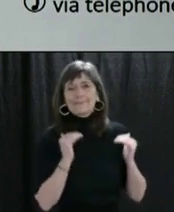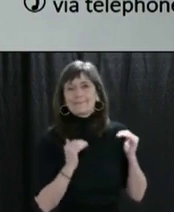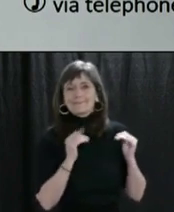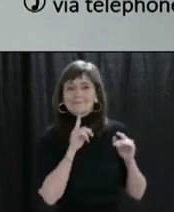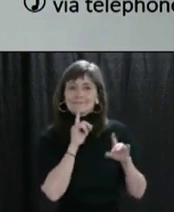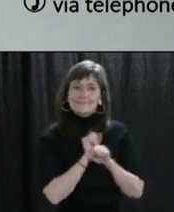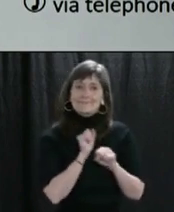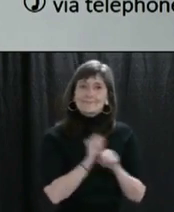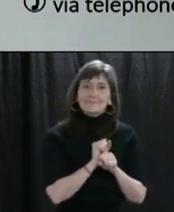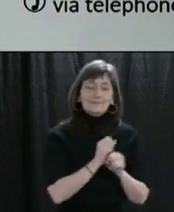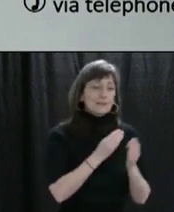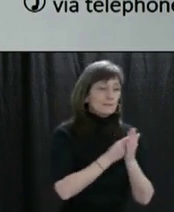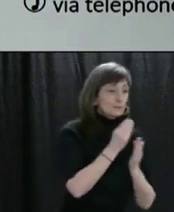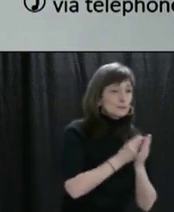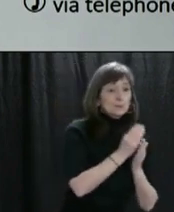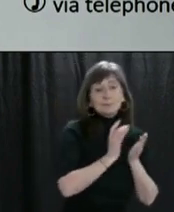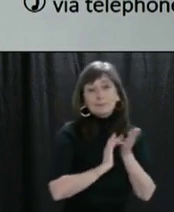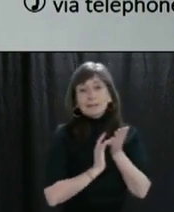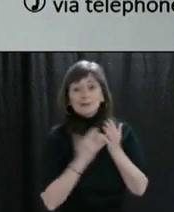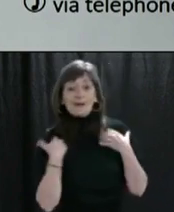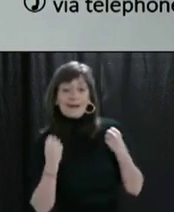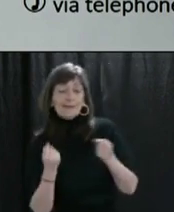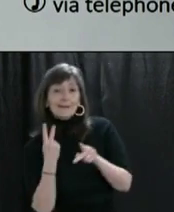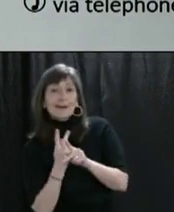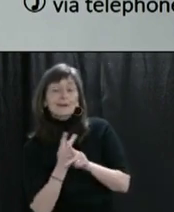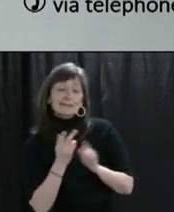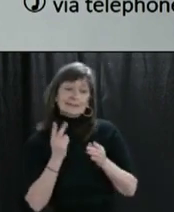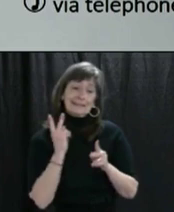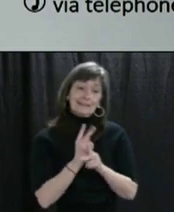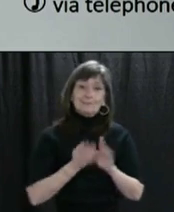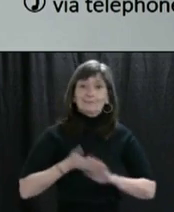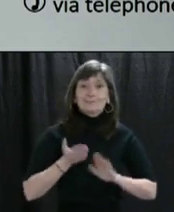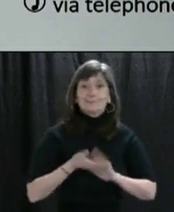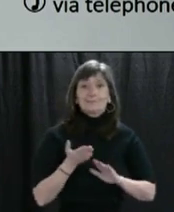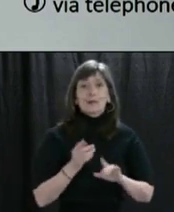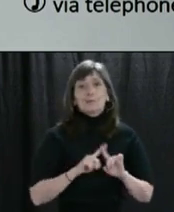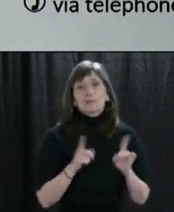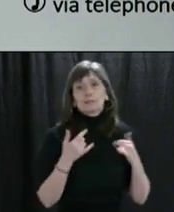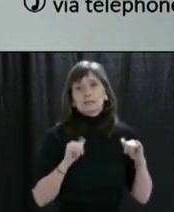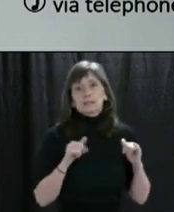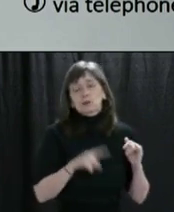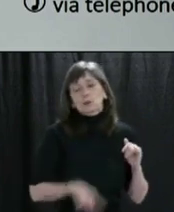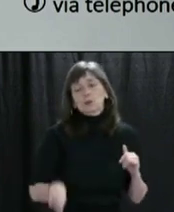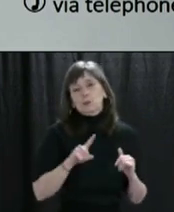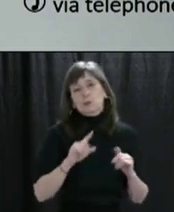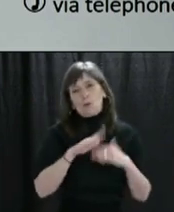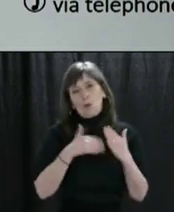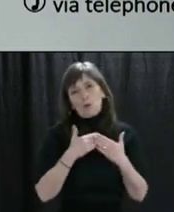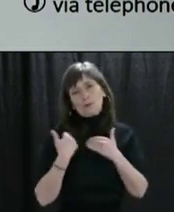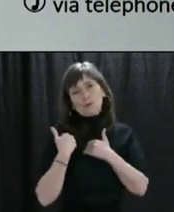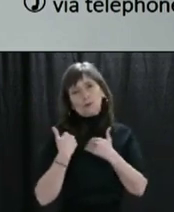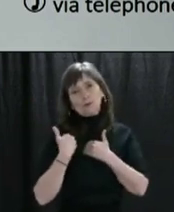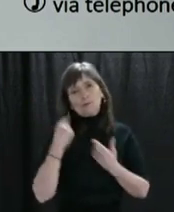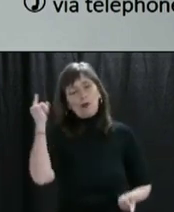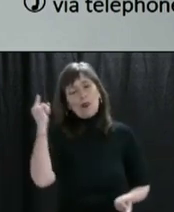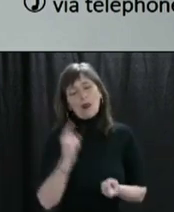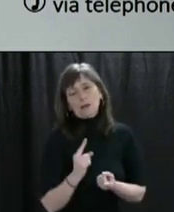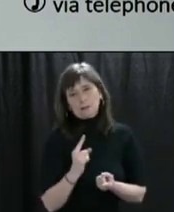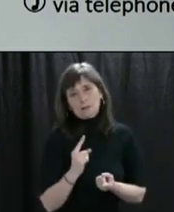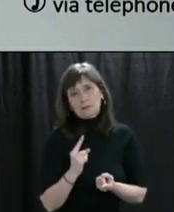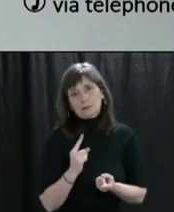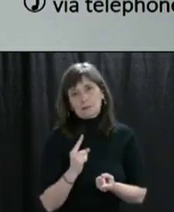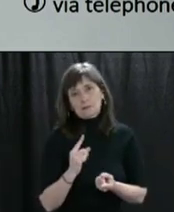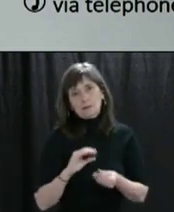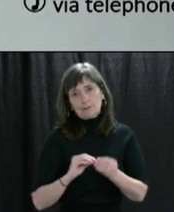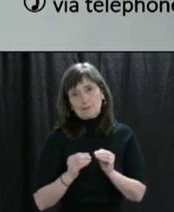services like our groceries and healthcare services, but we all have a responsibility to reduce the spread of COVID-19. And while